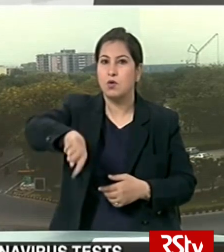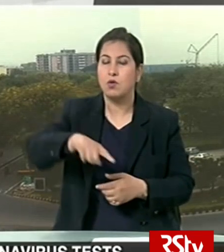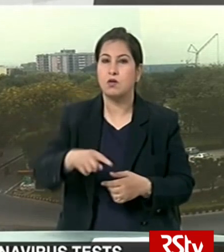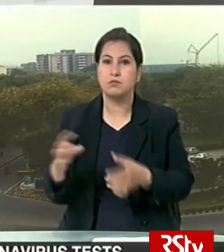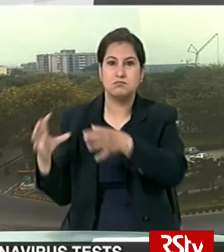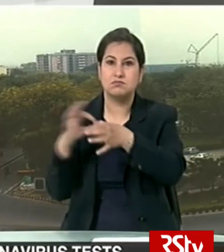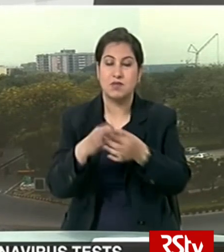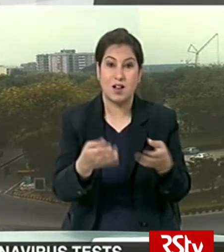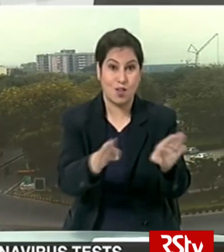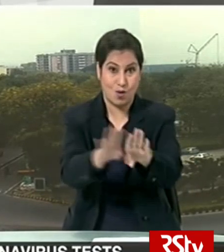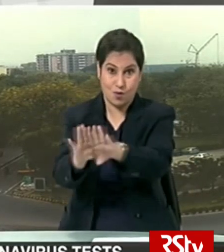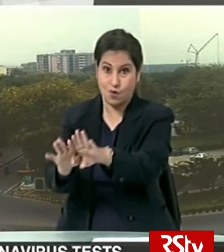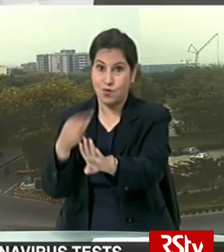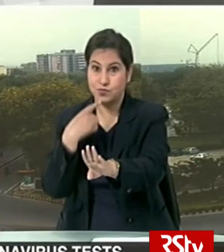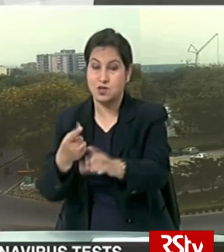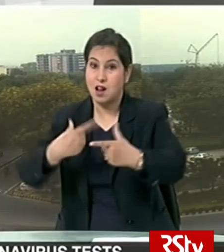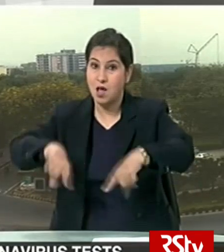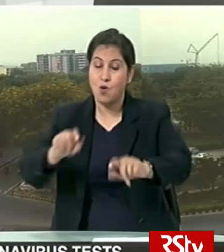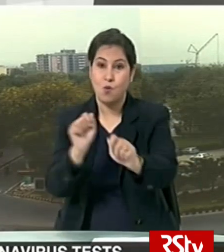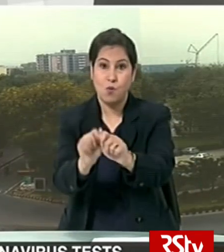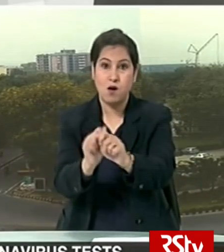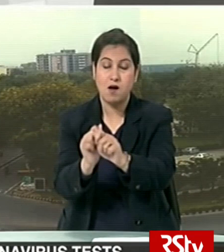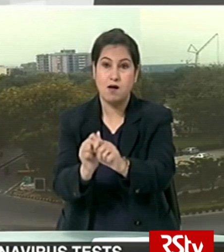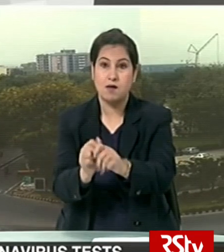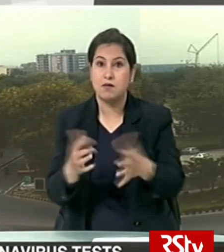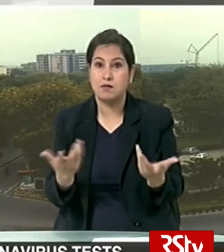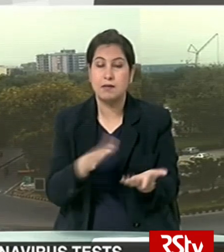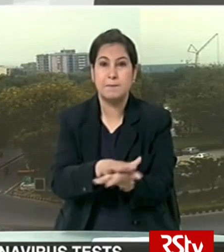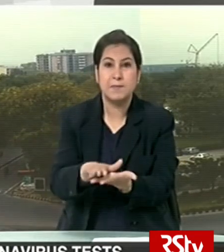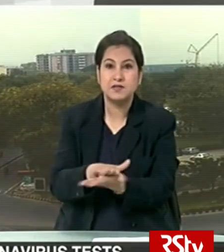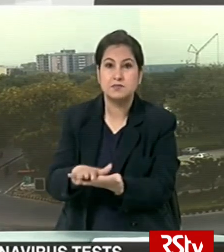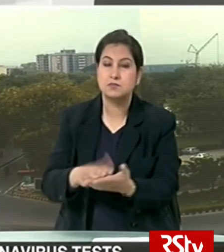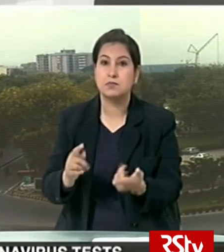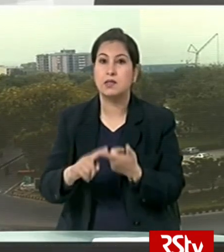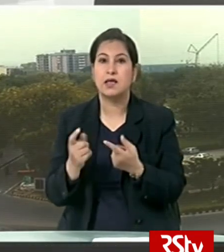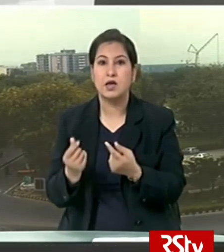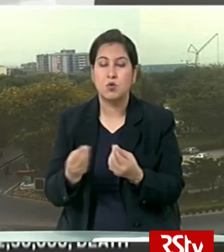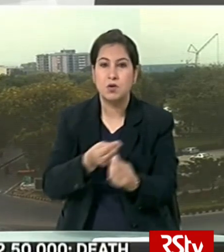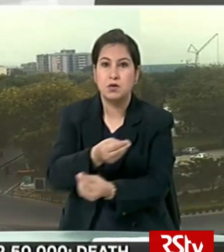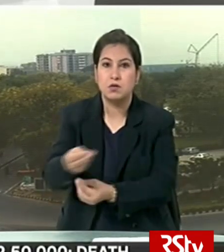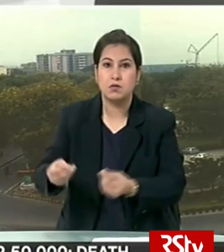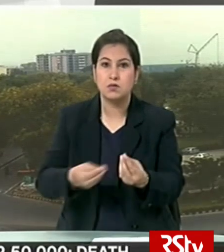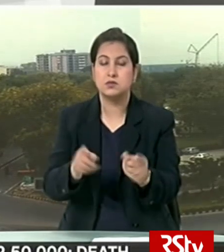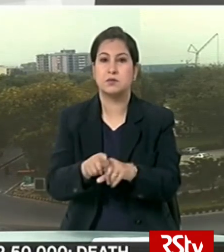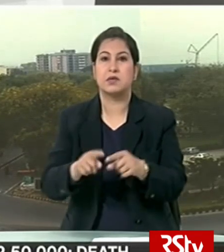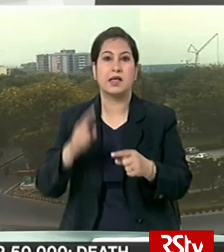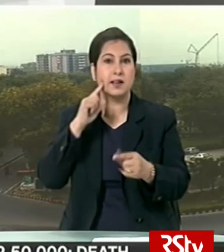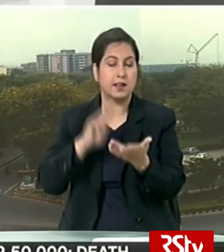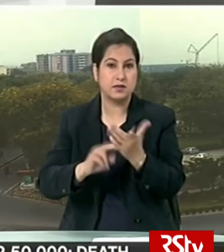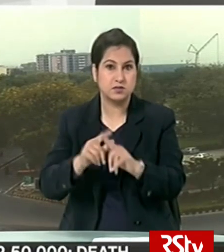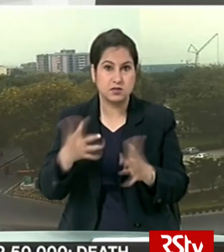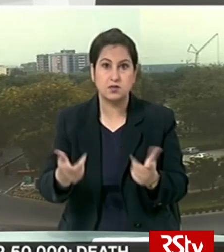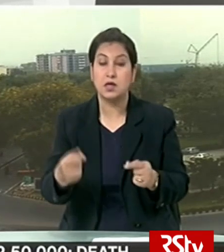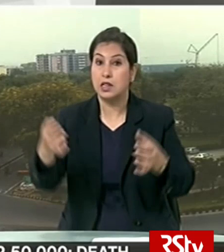-related lockdown measures allowing work of basic sectors of the economy such as construction and industry